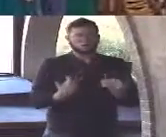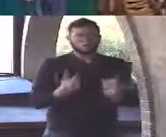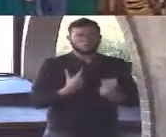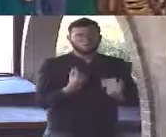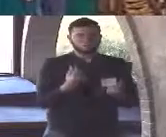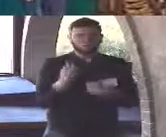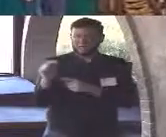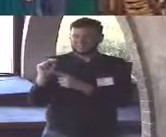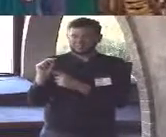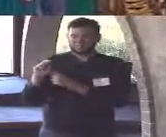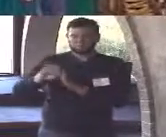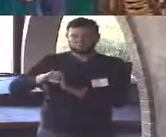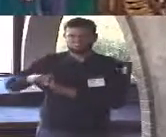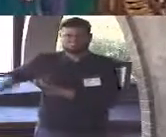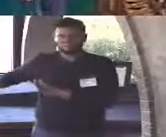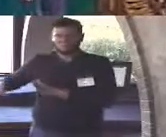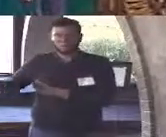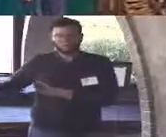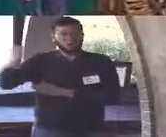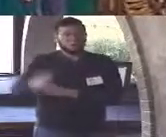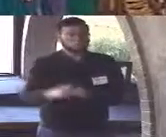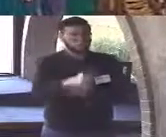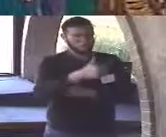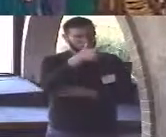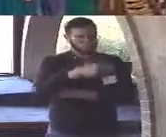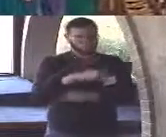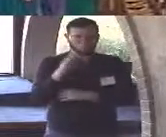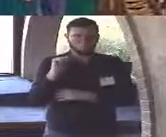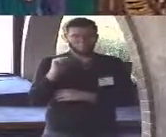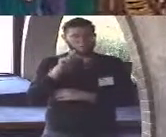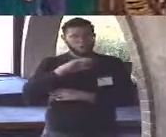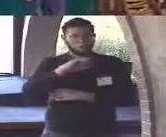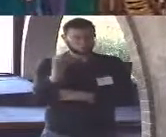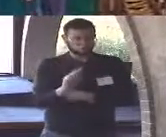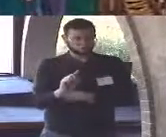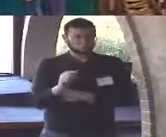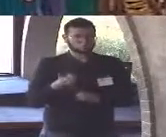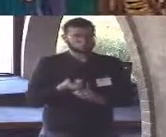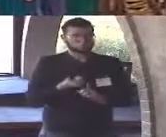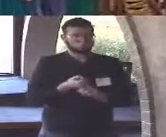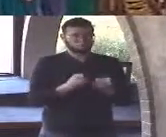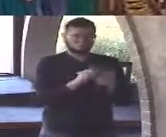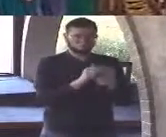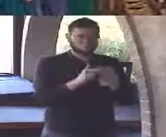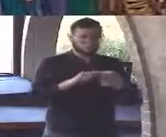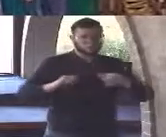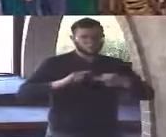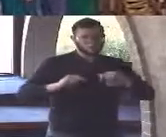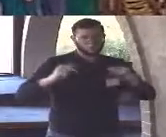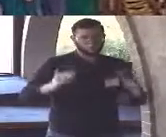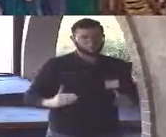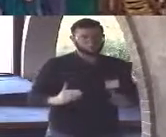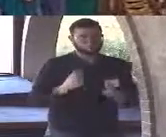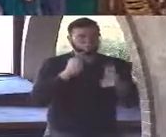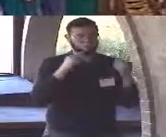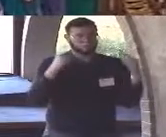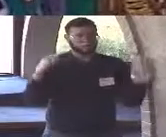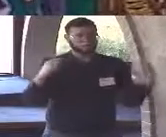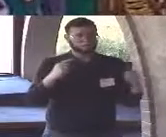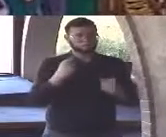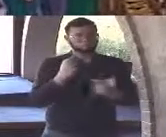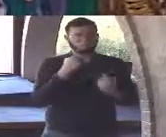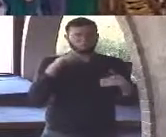Barthes Roland Barthes was a 20th century French literary critic and linguist Barthes is most famous for an idea